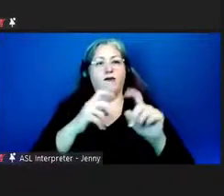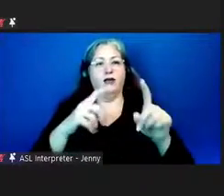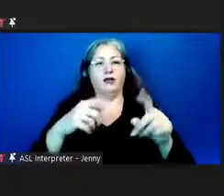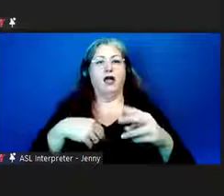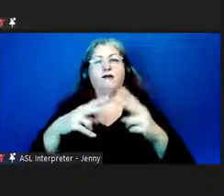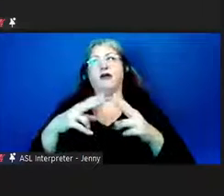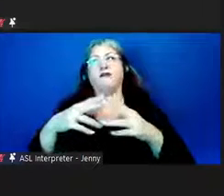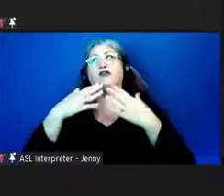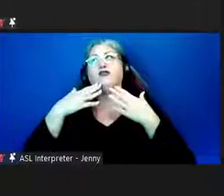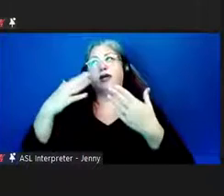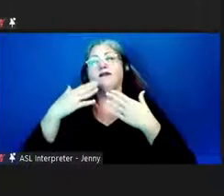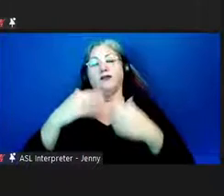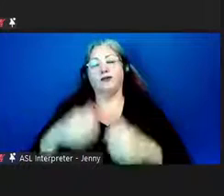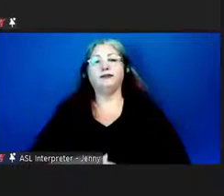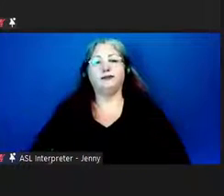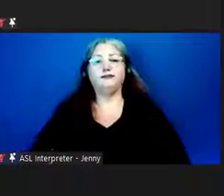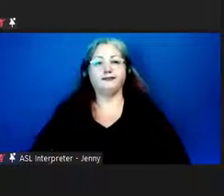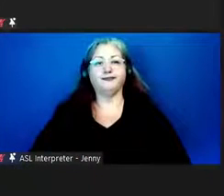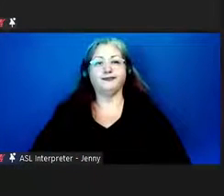grateful for that. Yeah.